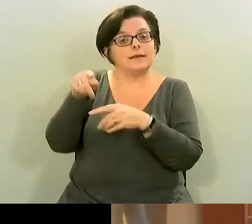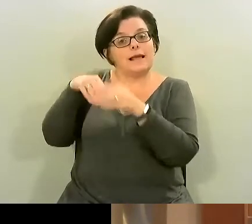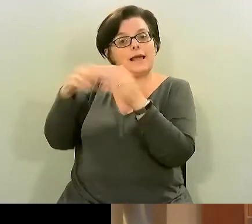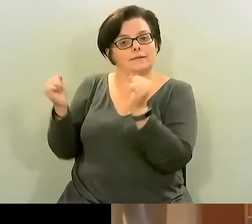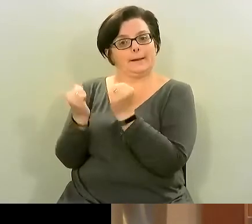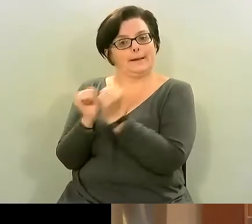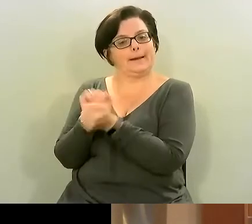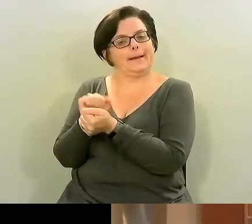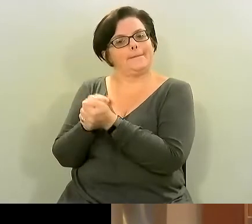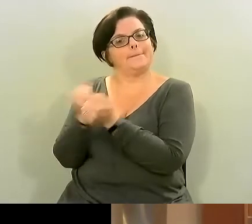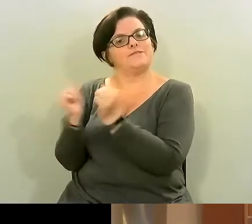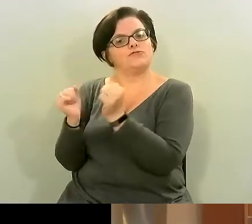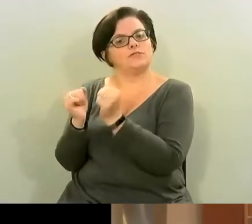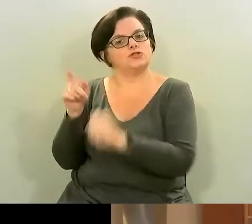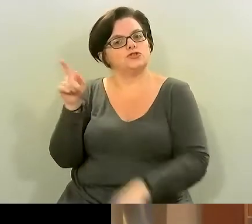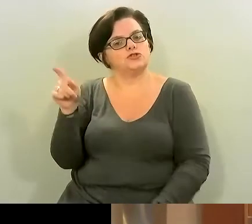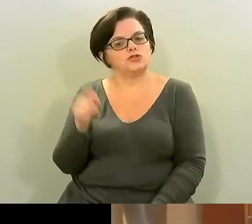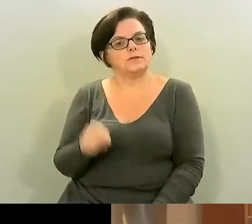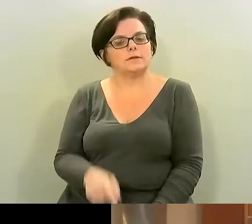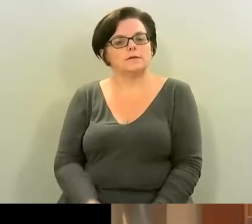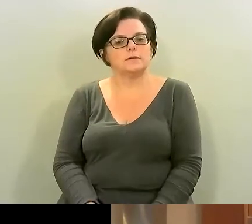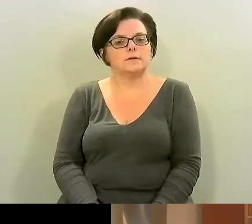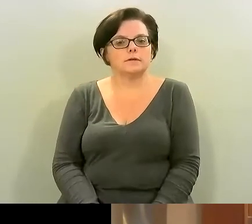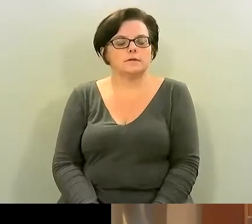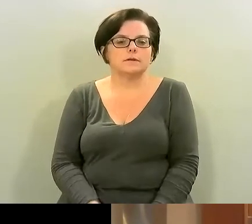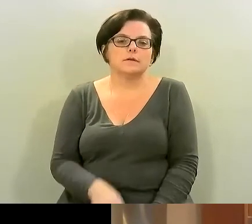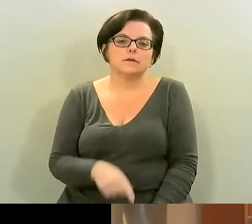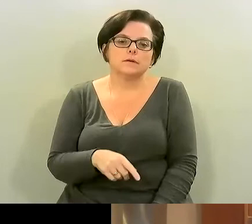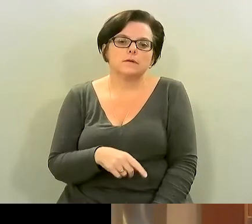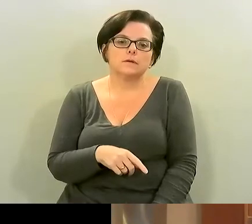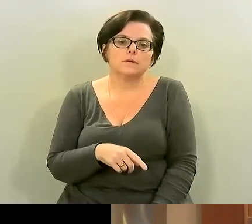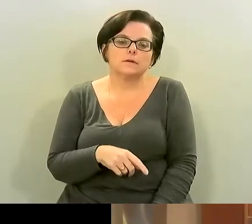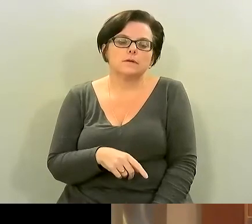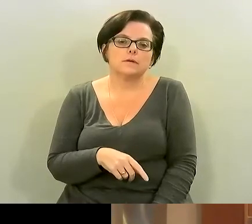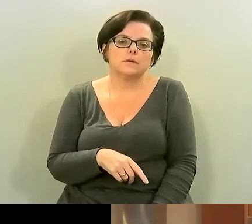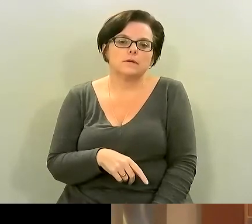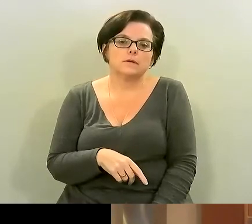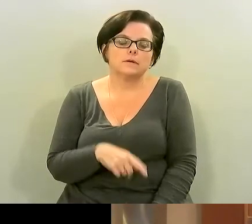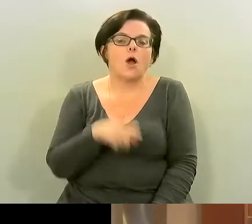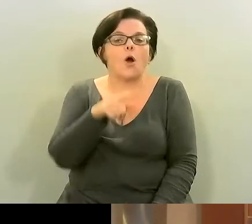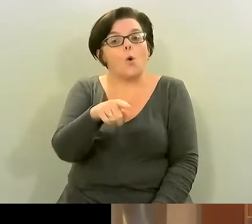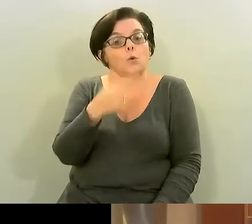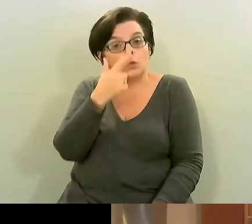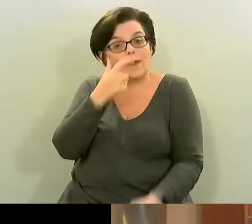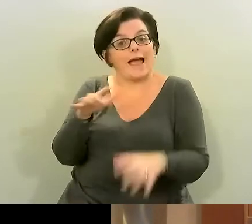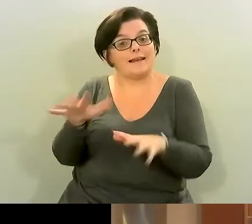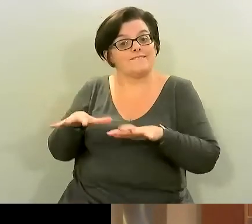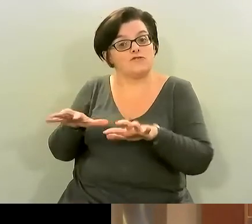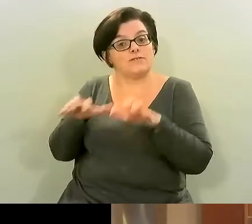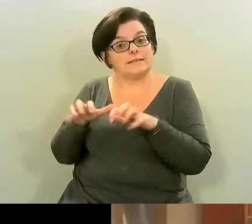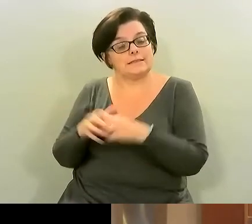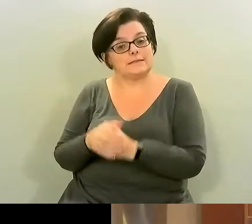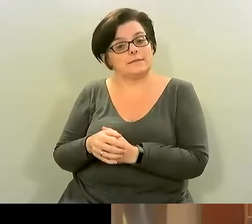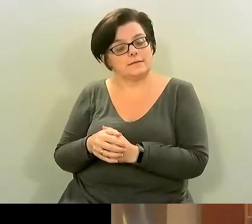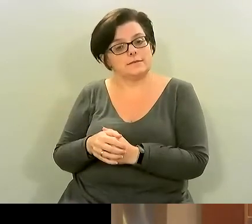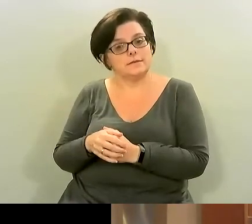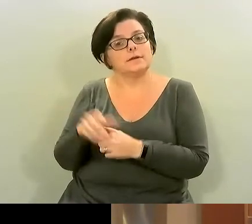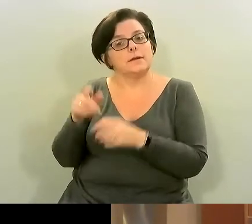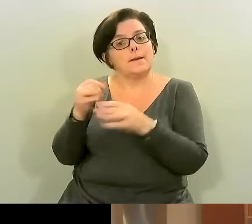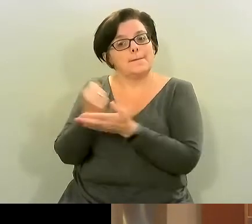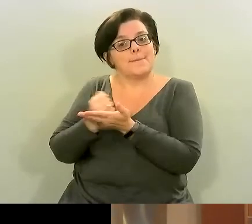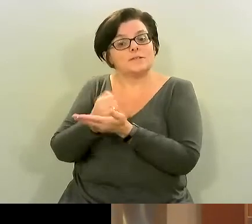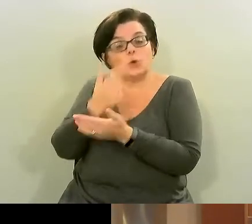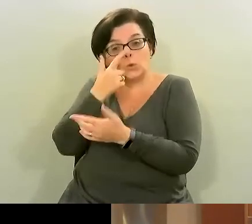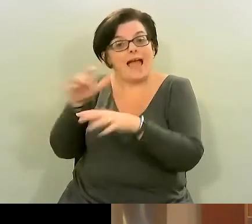great a couple of comments pine nuts are you can freeze it sorry you can freeze the pesto